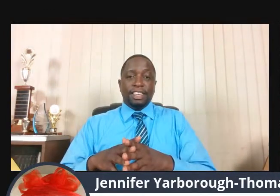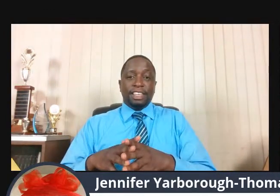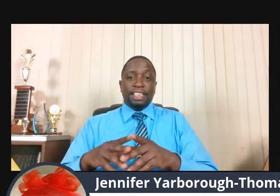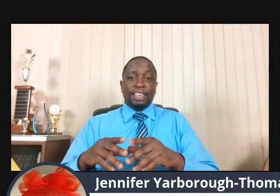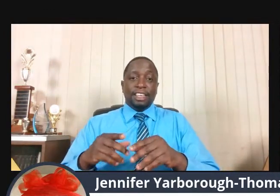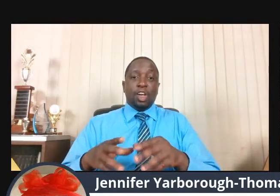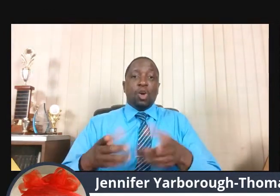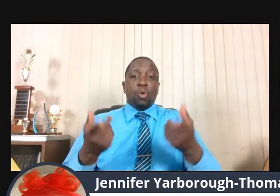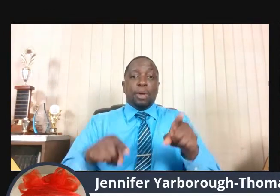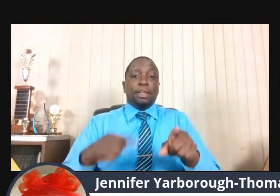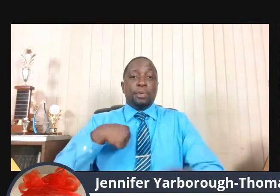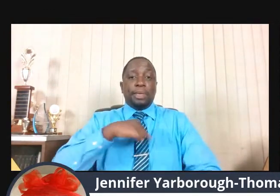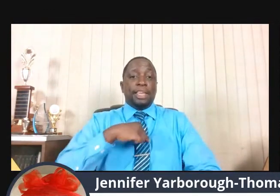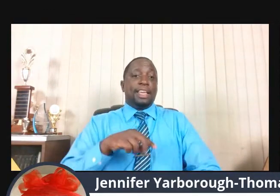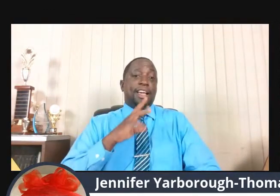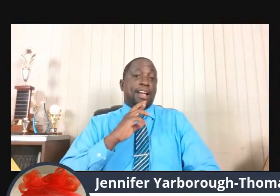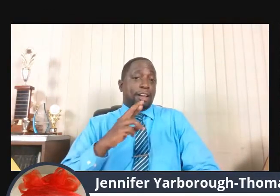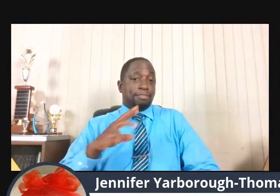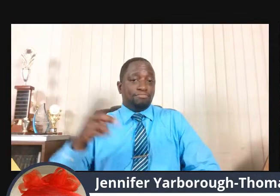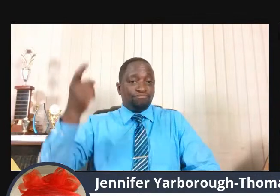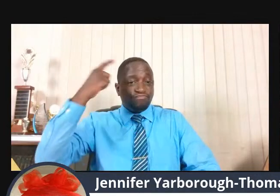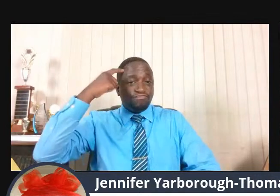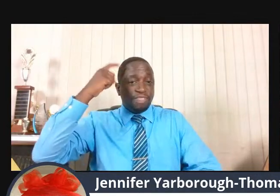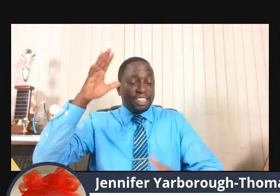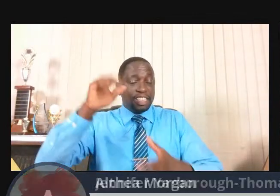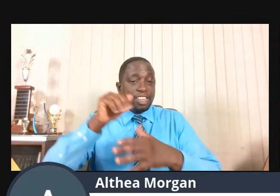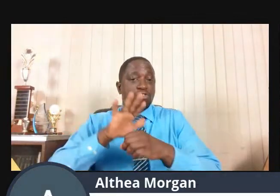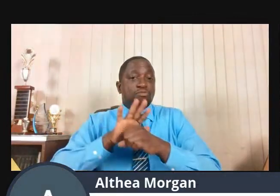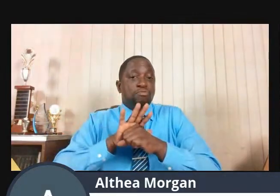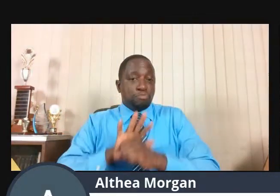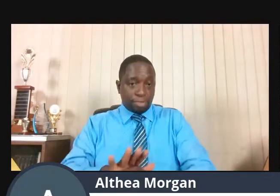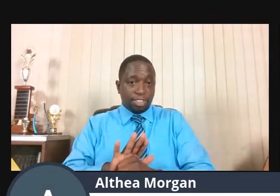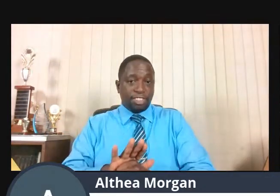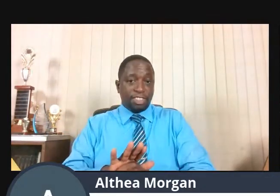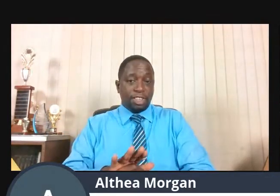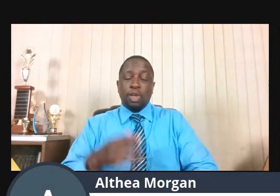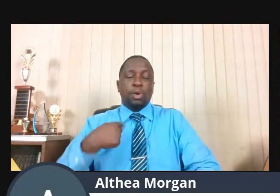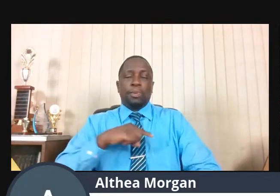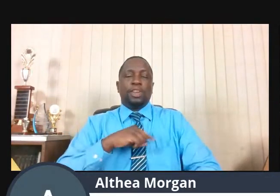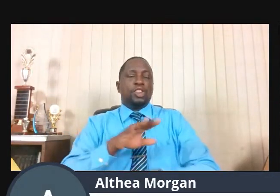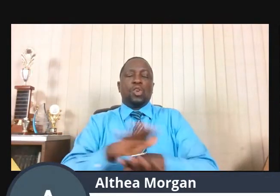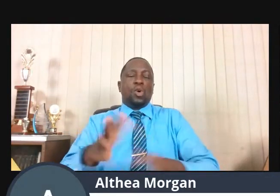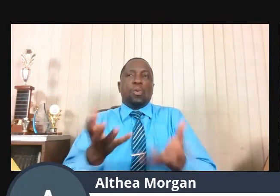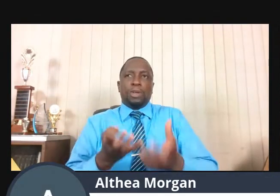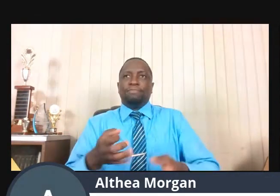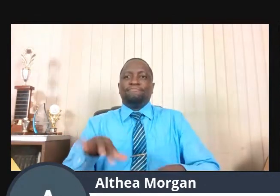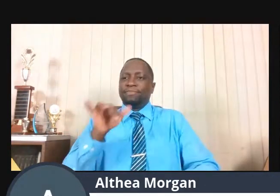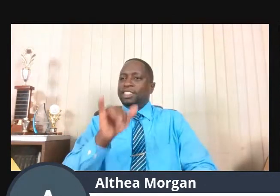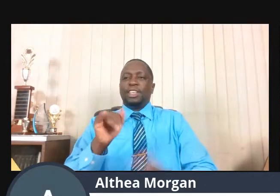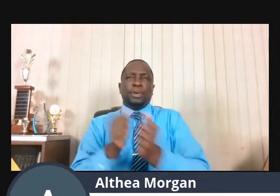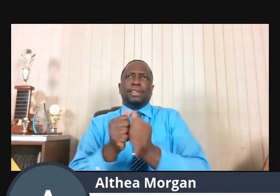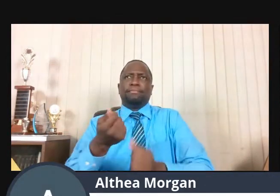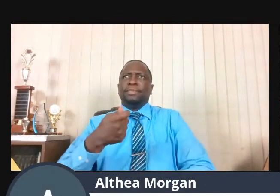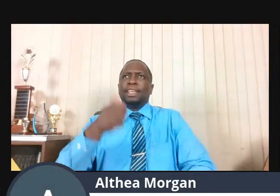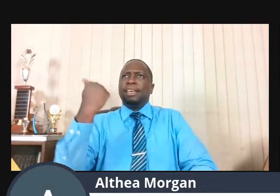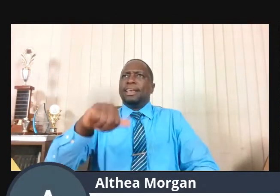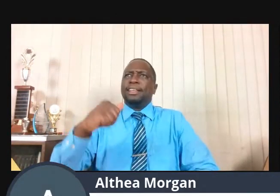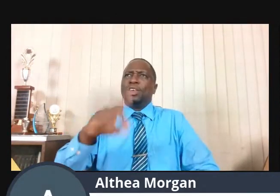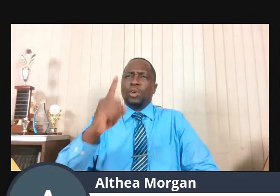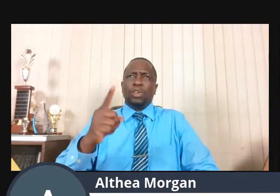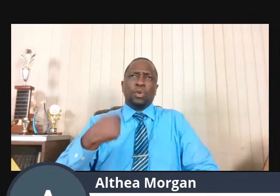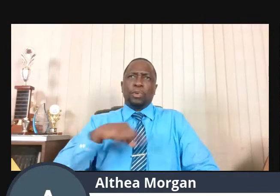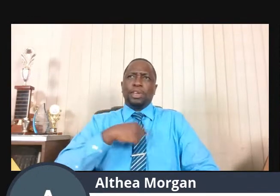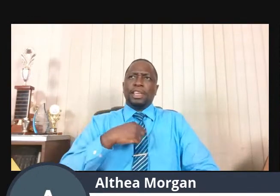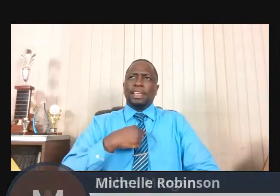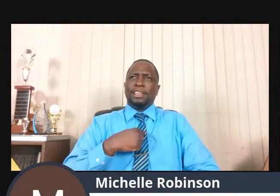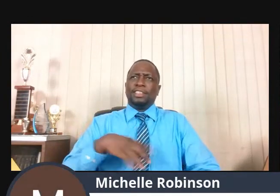When We Are Depressed We Don't Want To Stay With Anyone We Remove Ourselves From Church